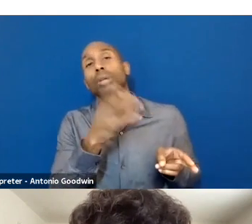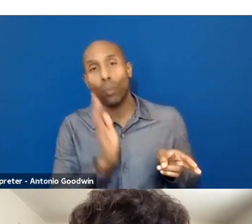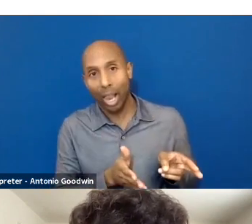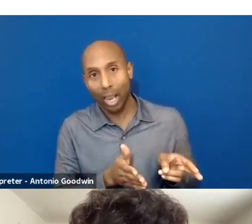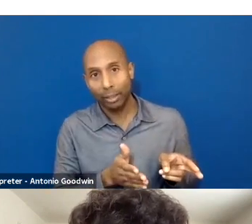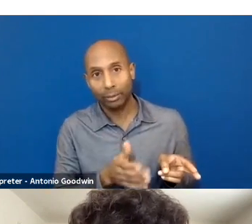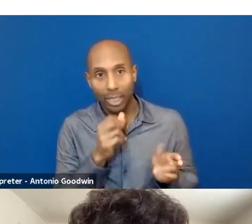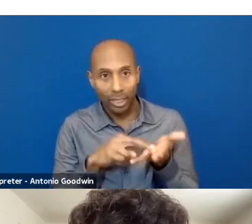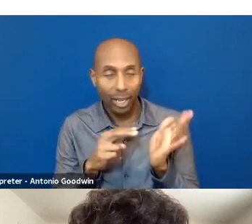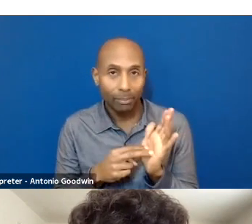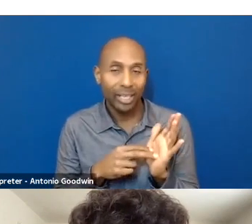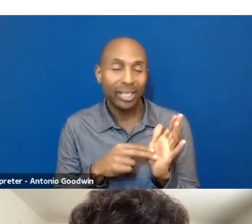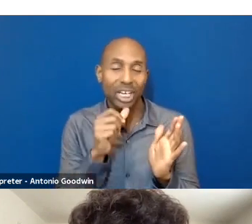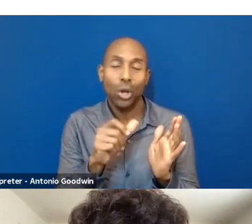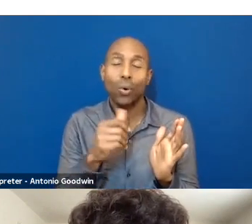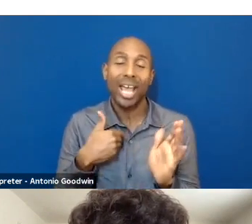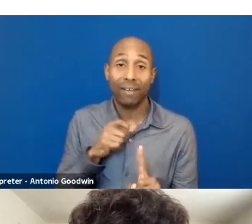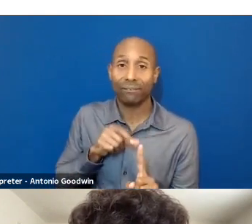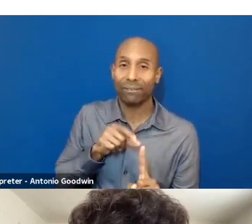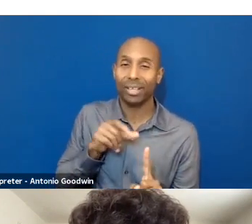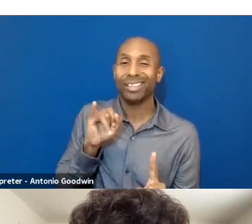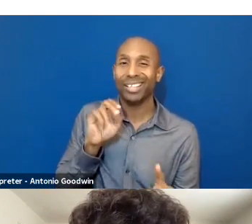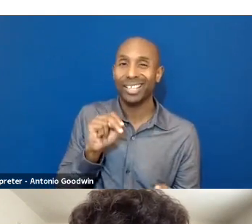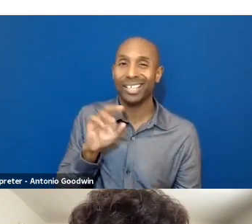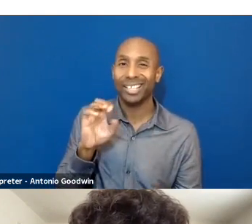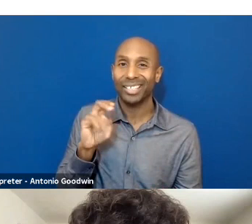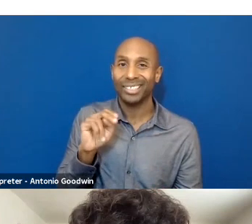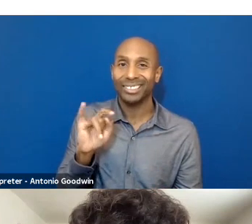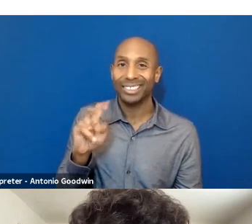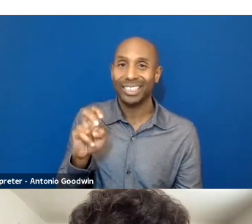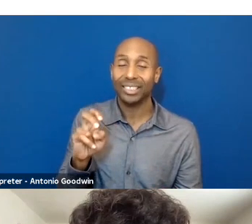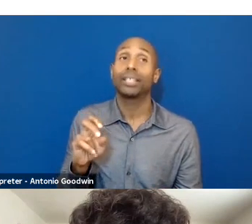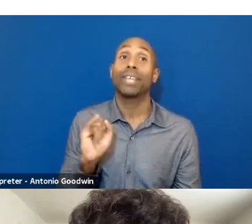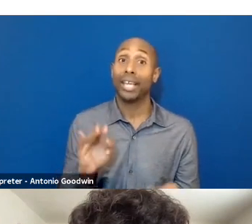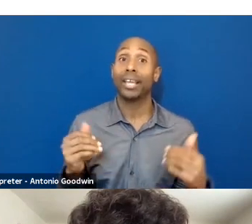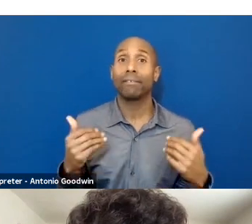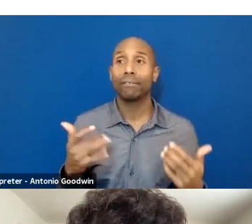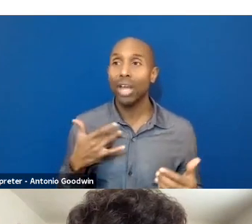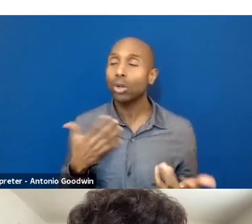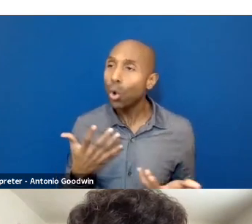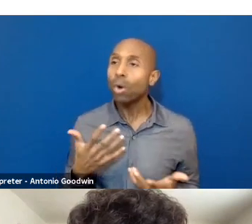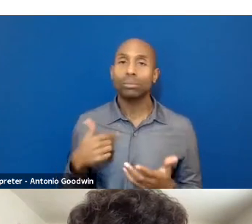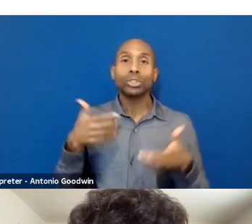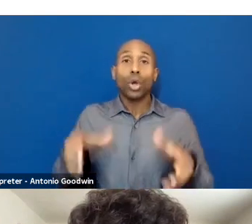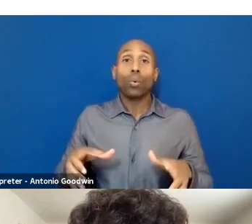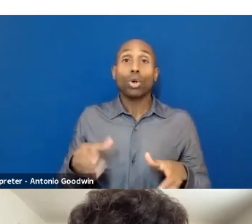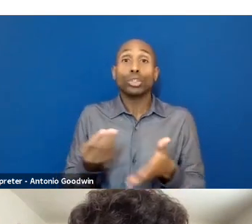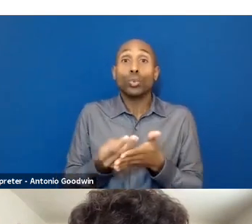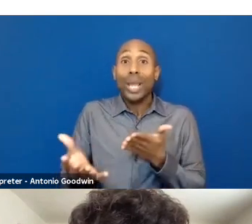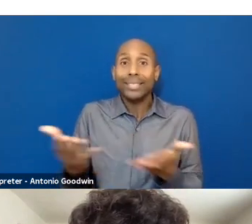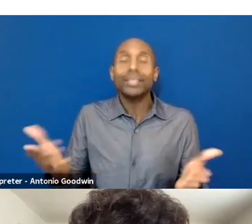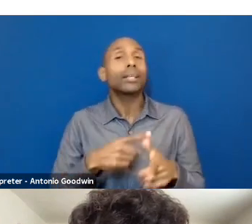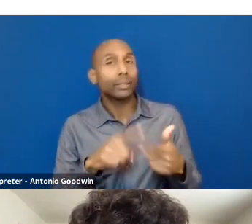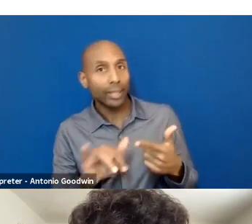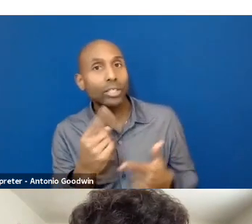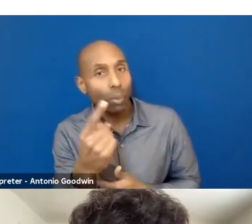mean that there's no incentives. The incentive is that things are not being wasted. The incentive is that you are not